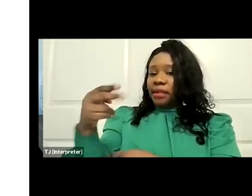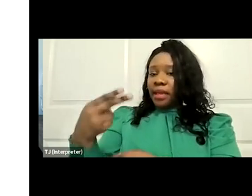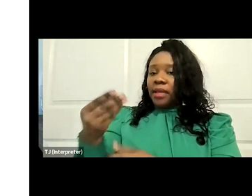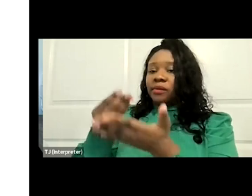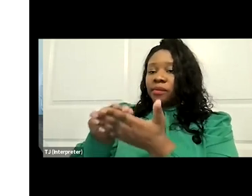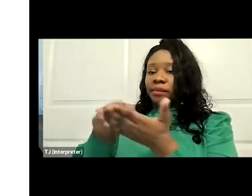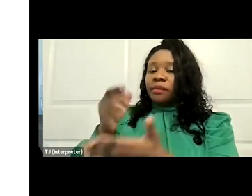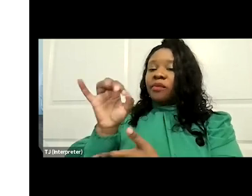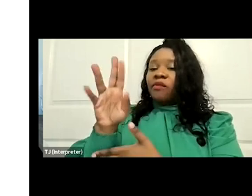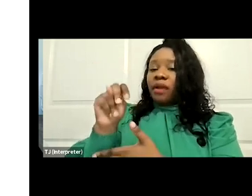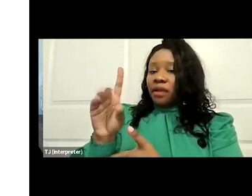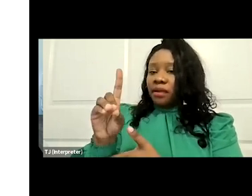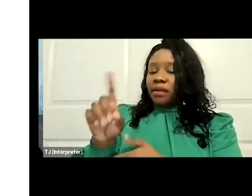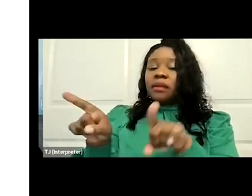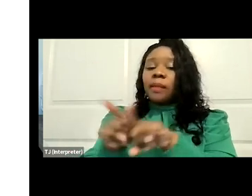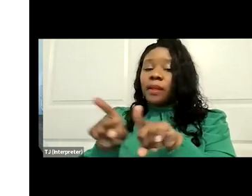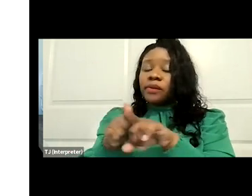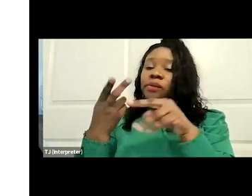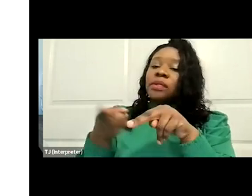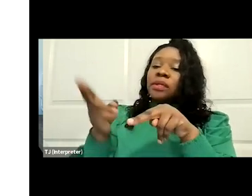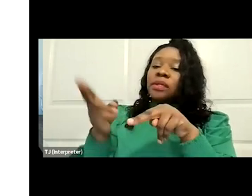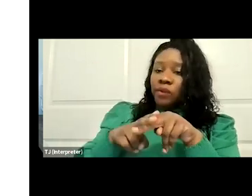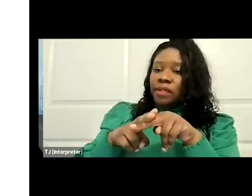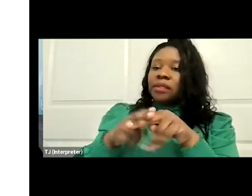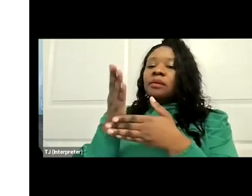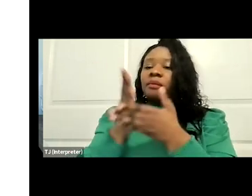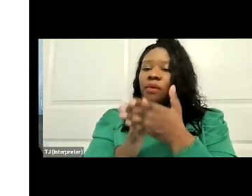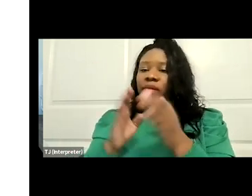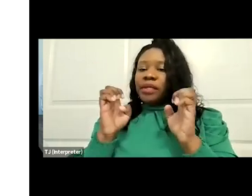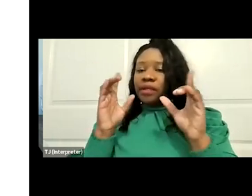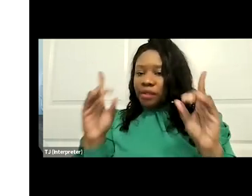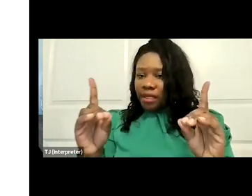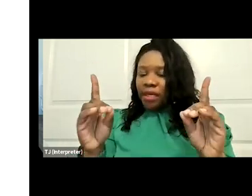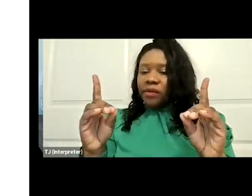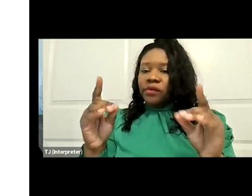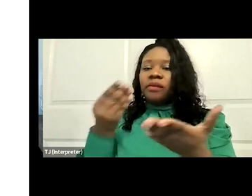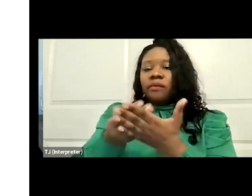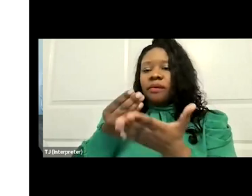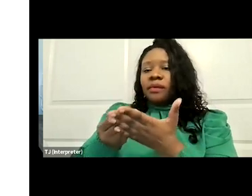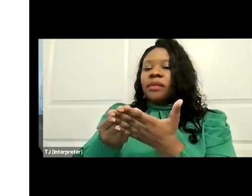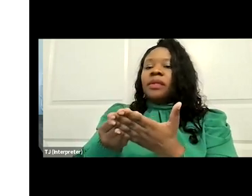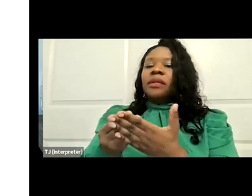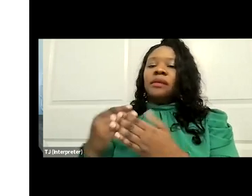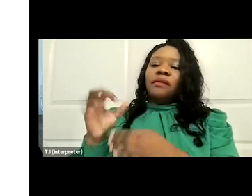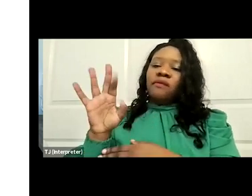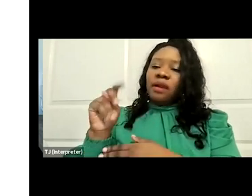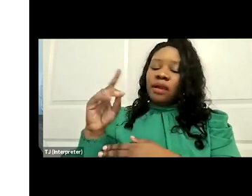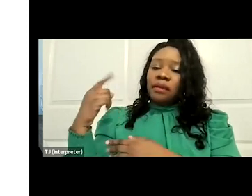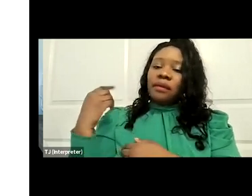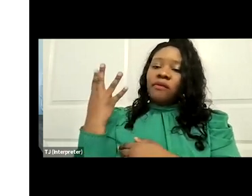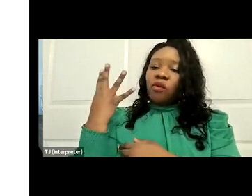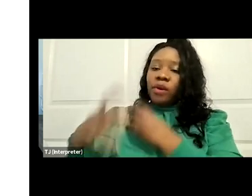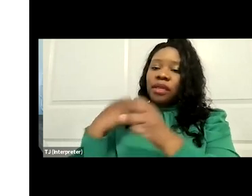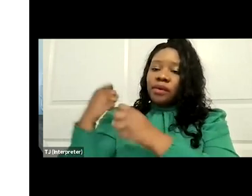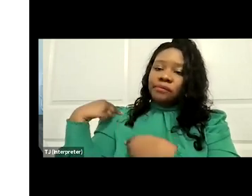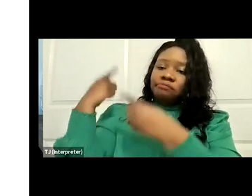well as increases in arts education funding over the last four years. So we consider that to be good